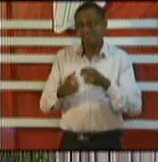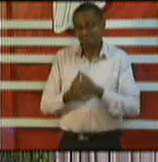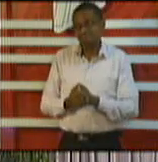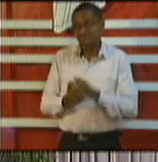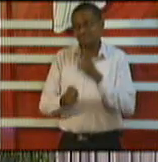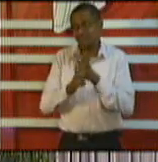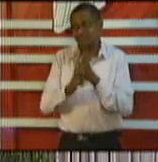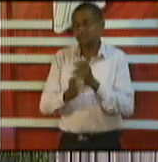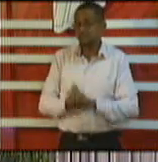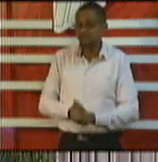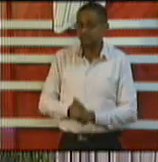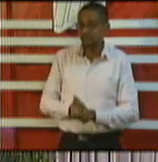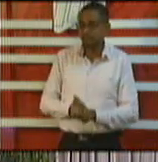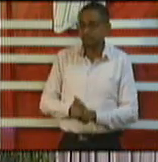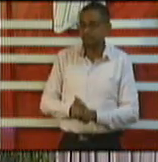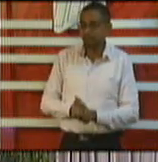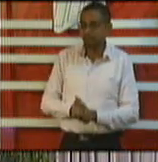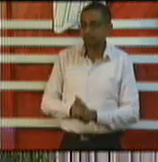Cox